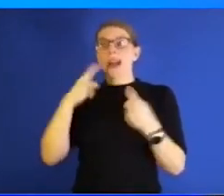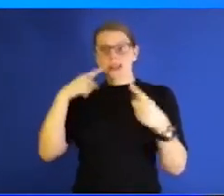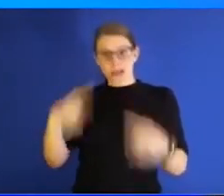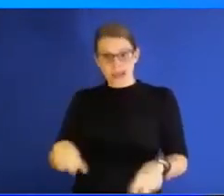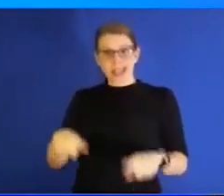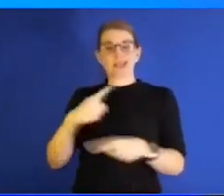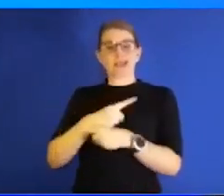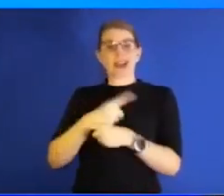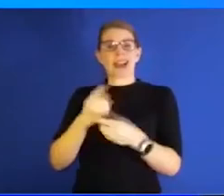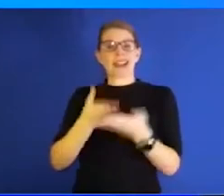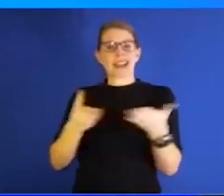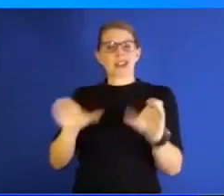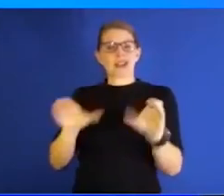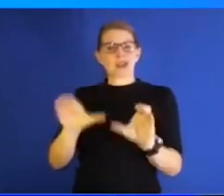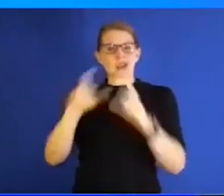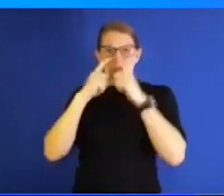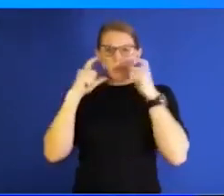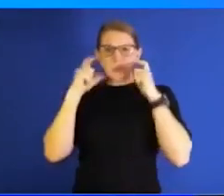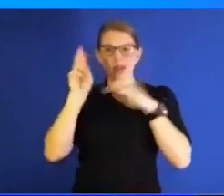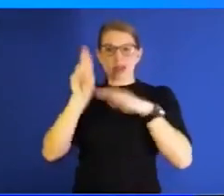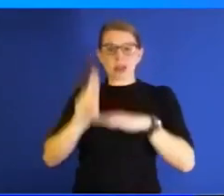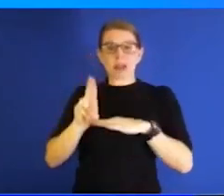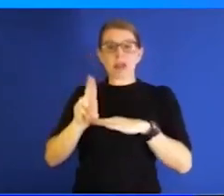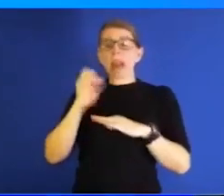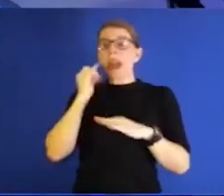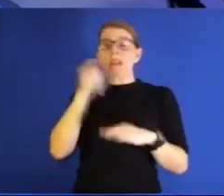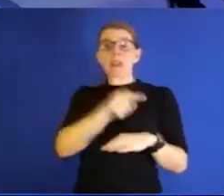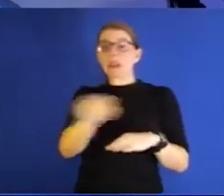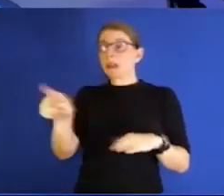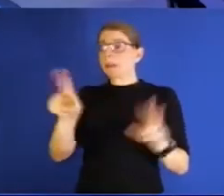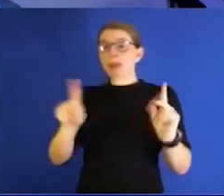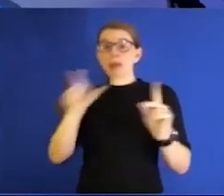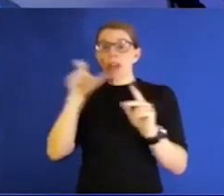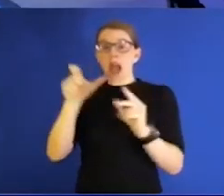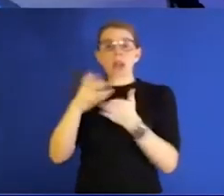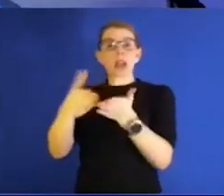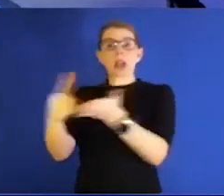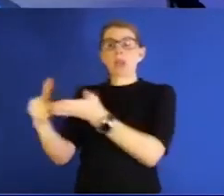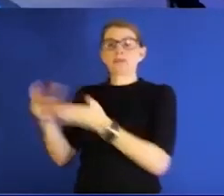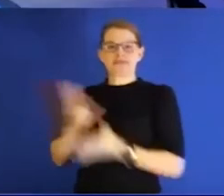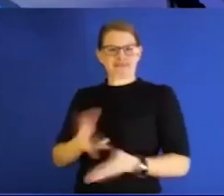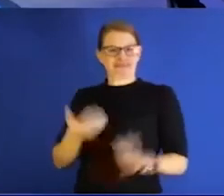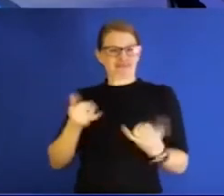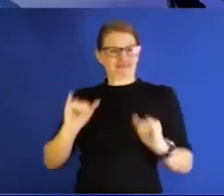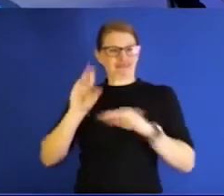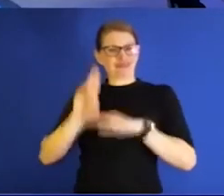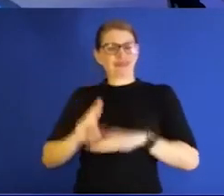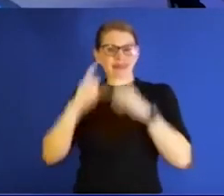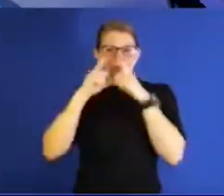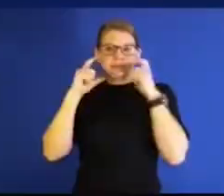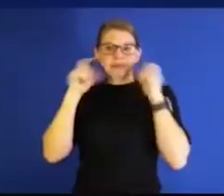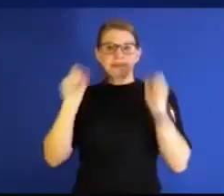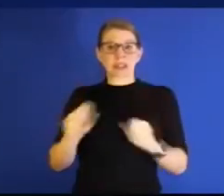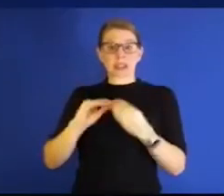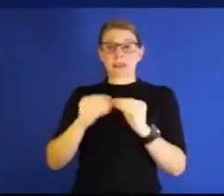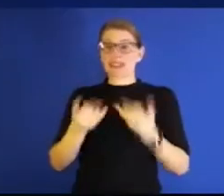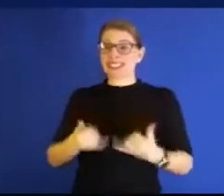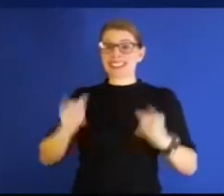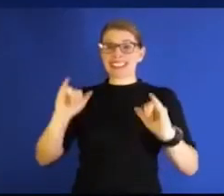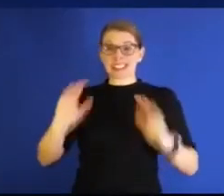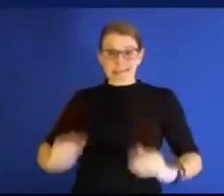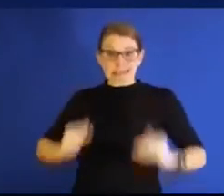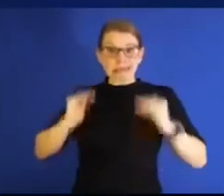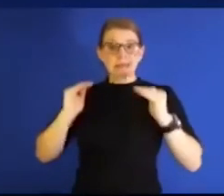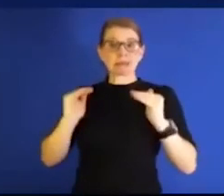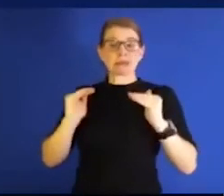to do, even if those around you are not. Yeah, I think it's still the right thing to do, and the numbers are still high. And so I'm not surprised that